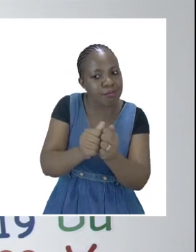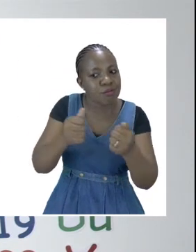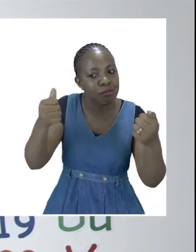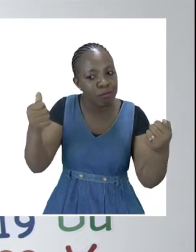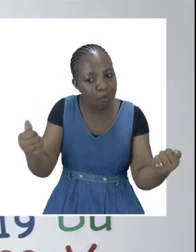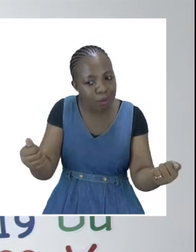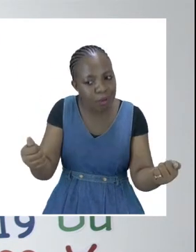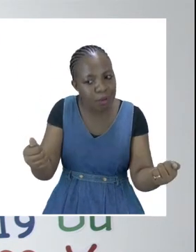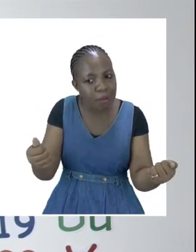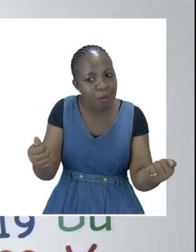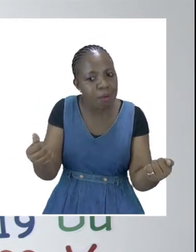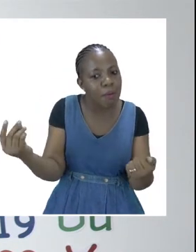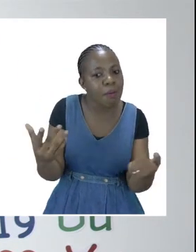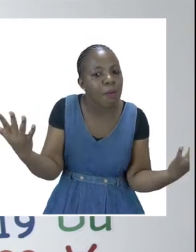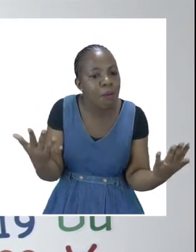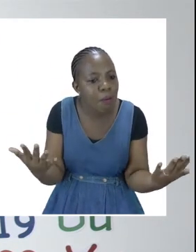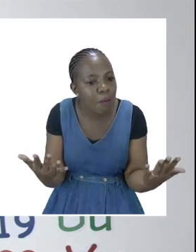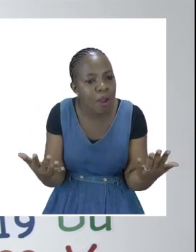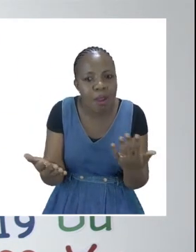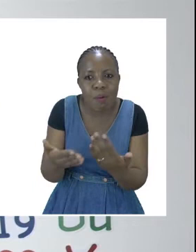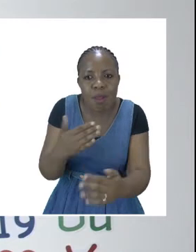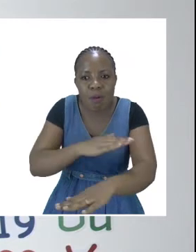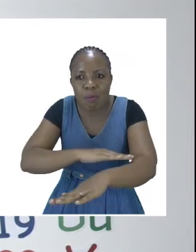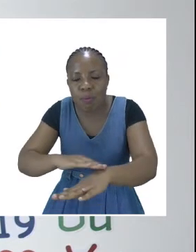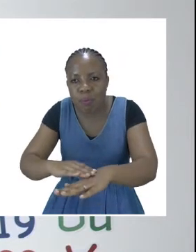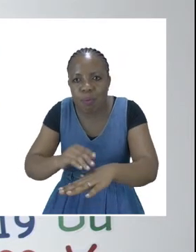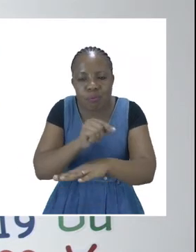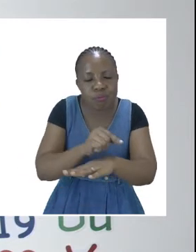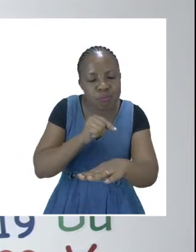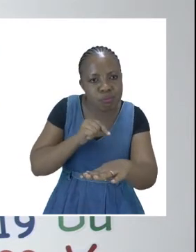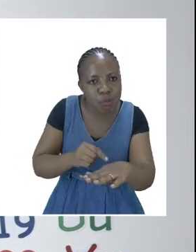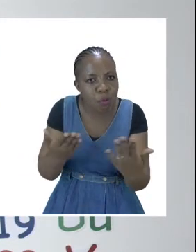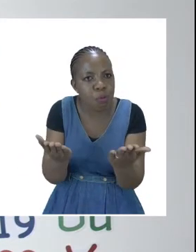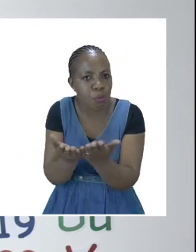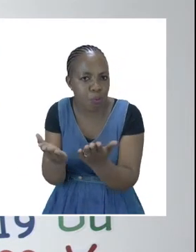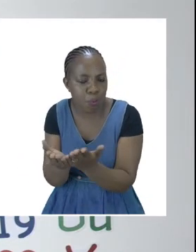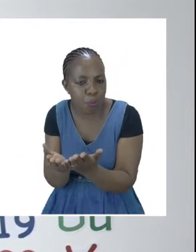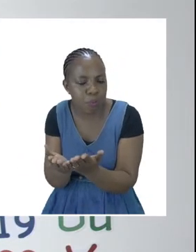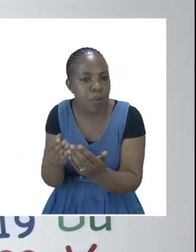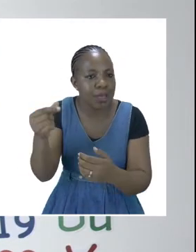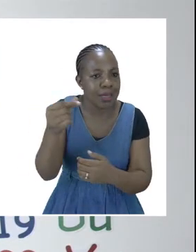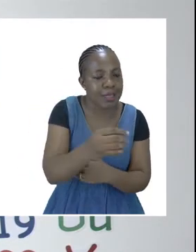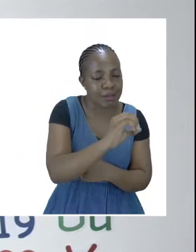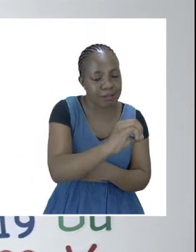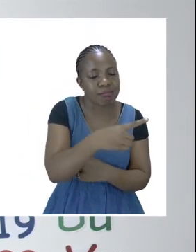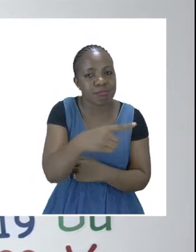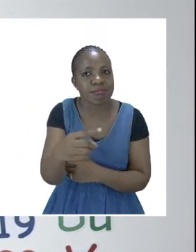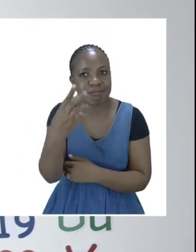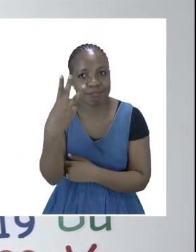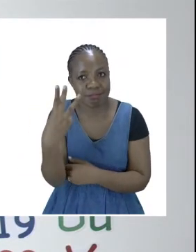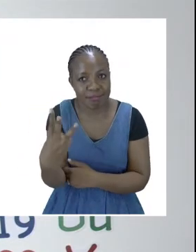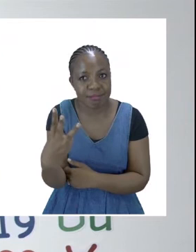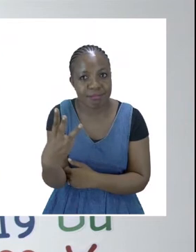every Monday to Thursday for pre-primary up until grade three. The